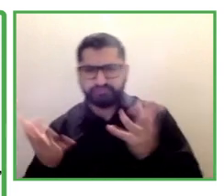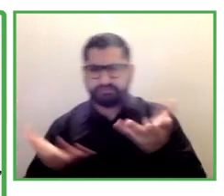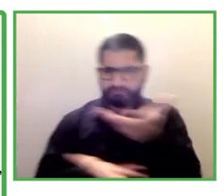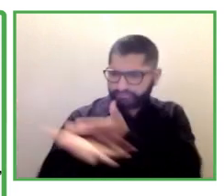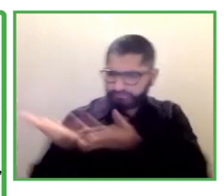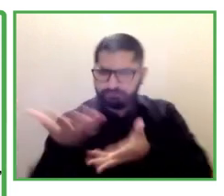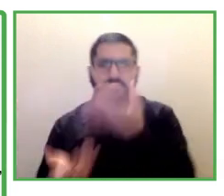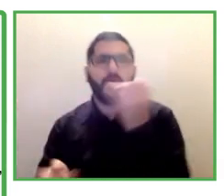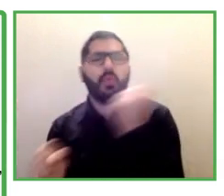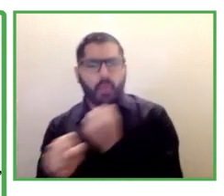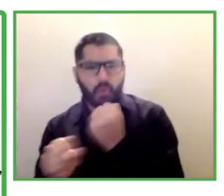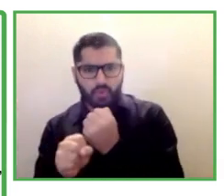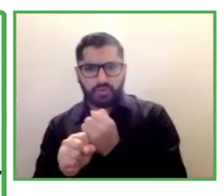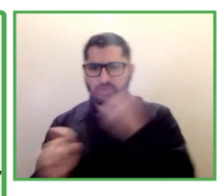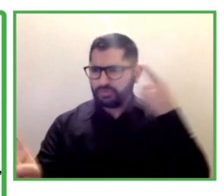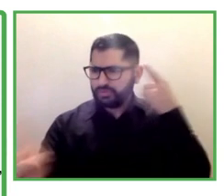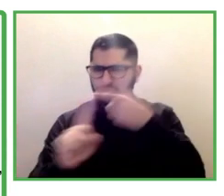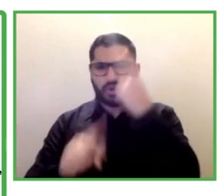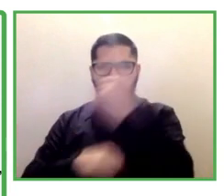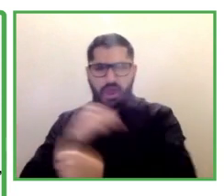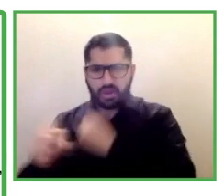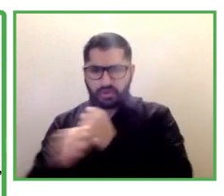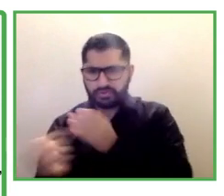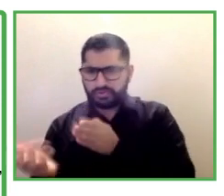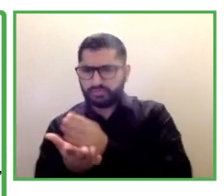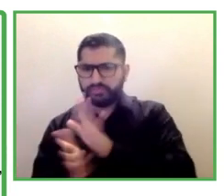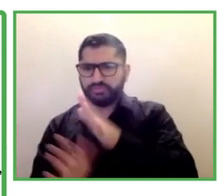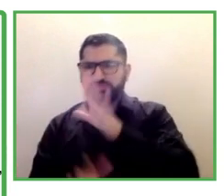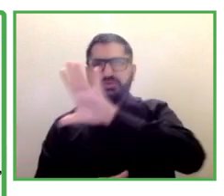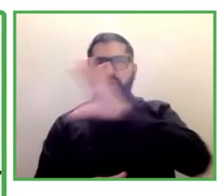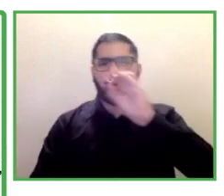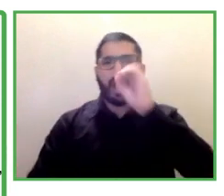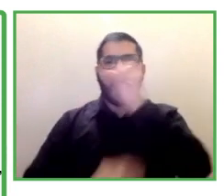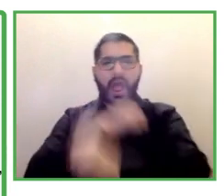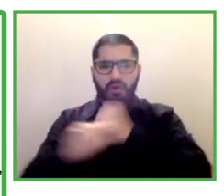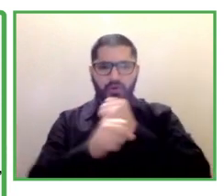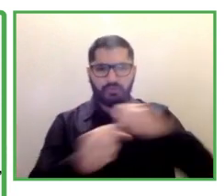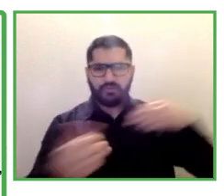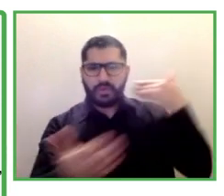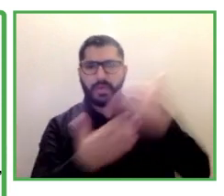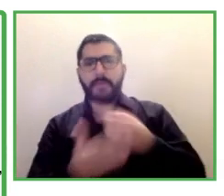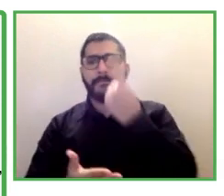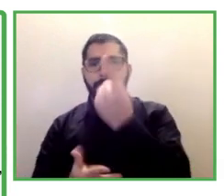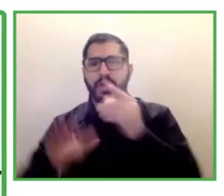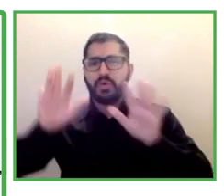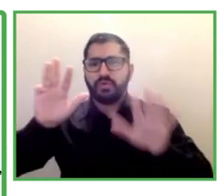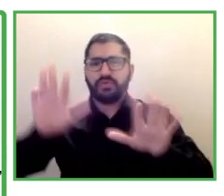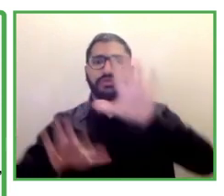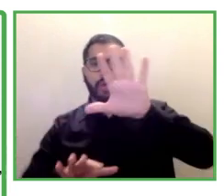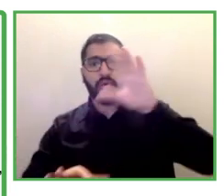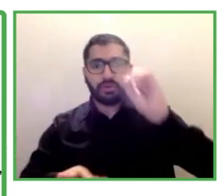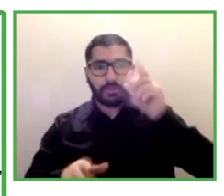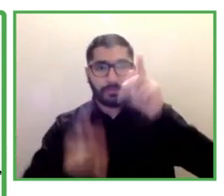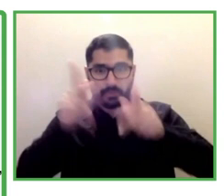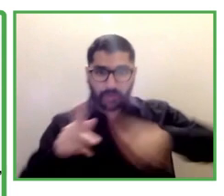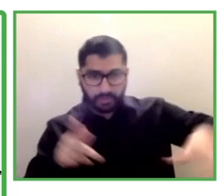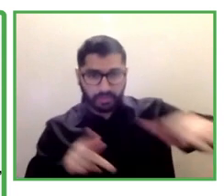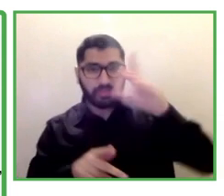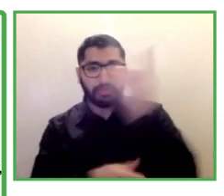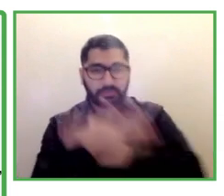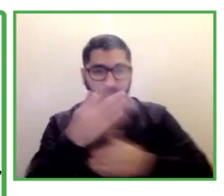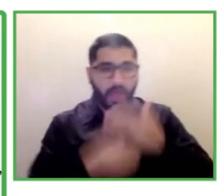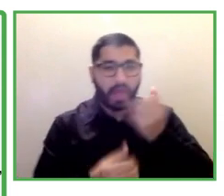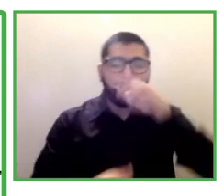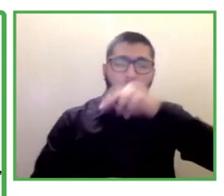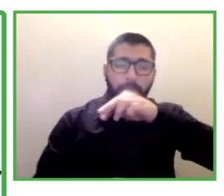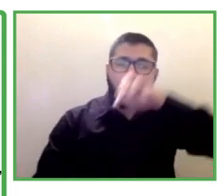advocating for family members who wanted more for their families and for people in their community that had